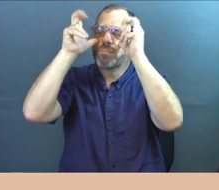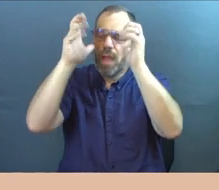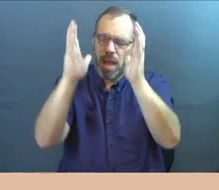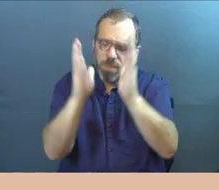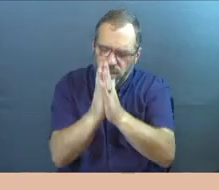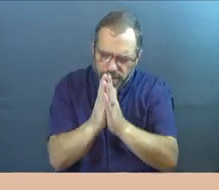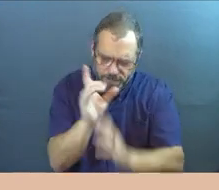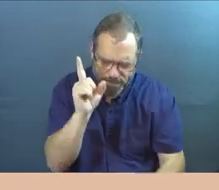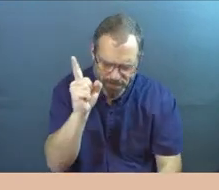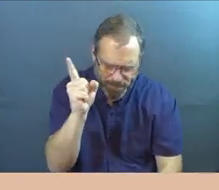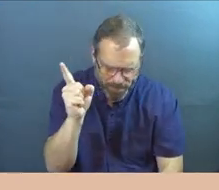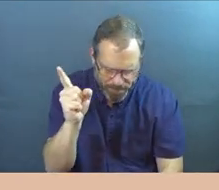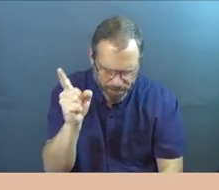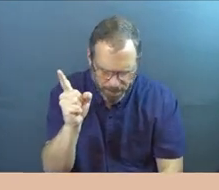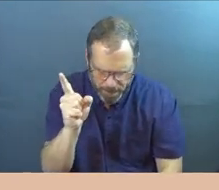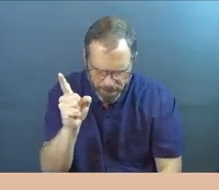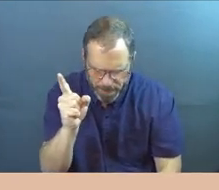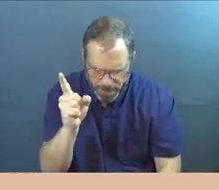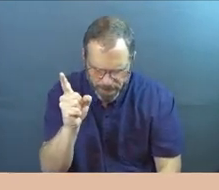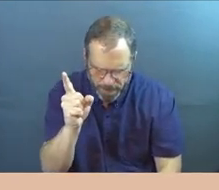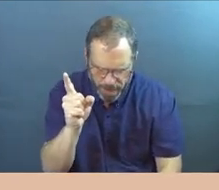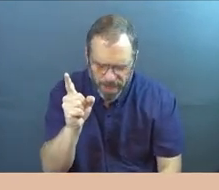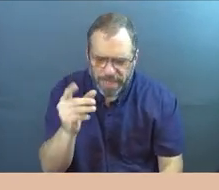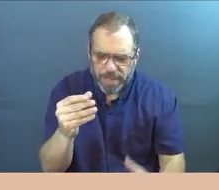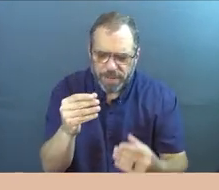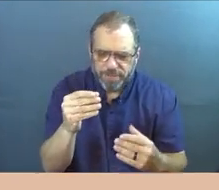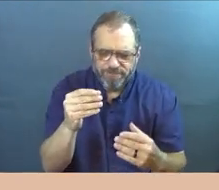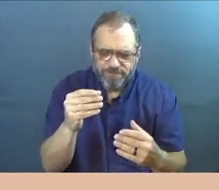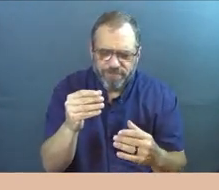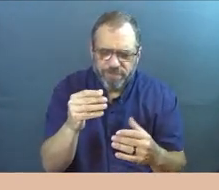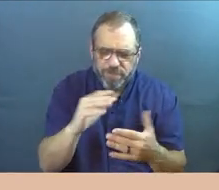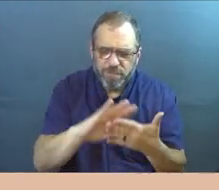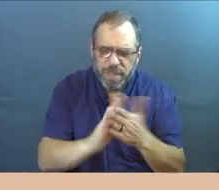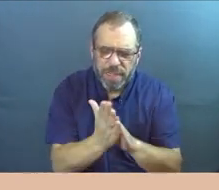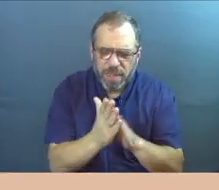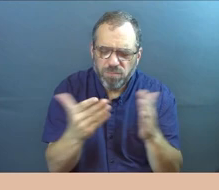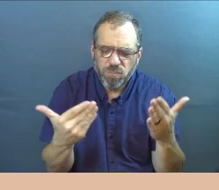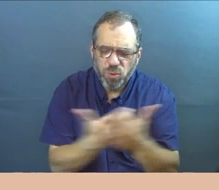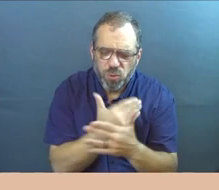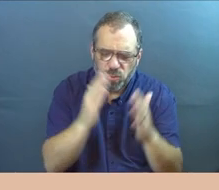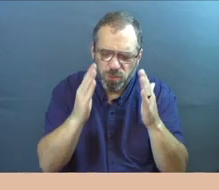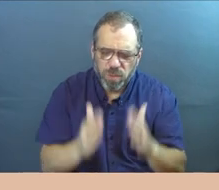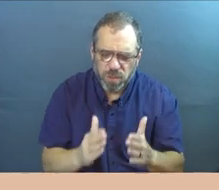I pray, Lord, that you would bring us to a new place of being a seeker.